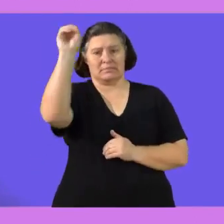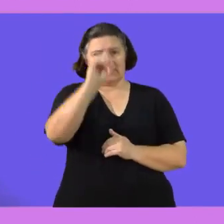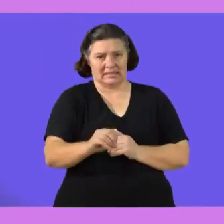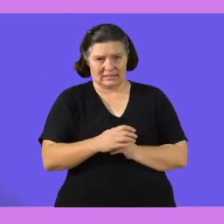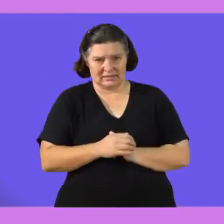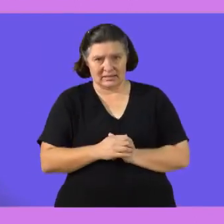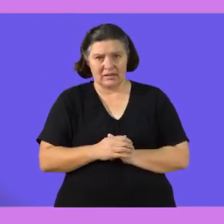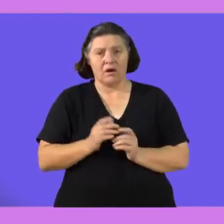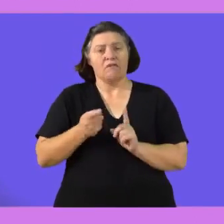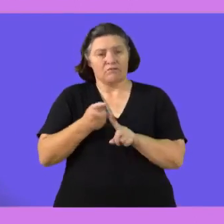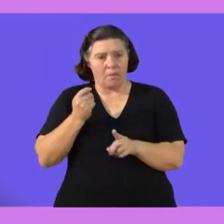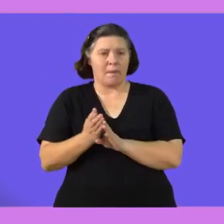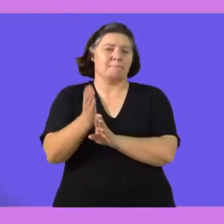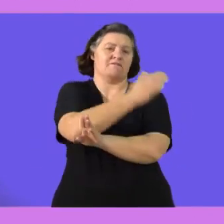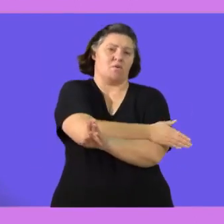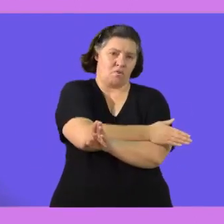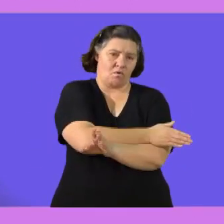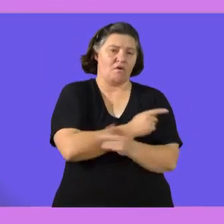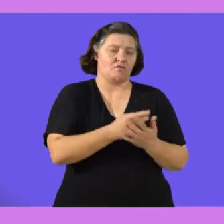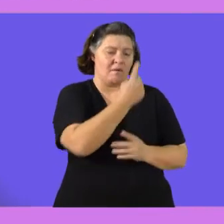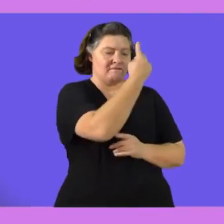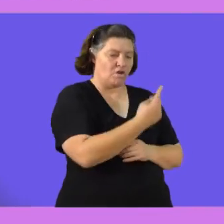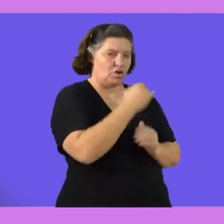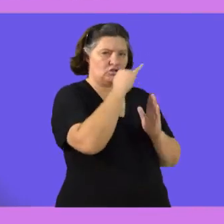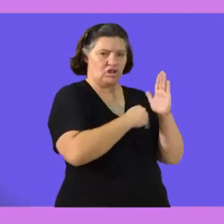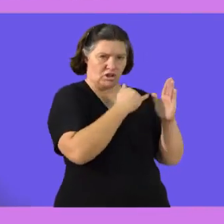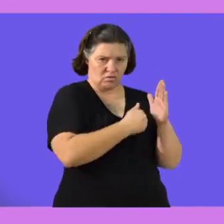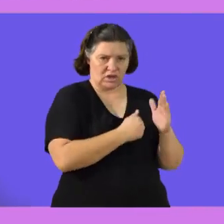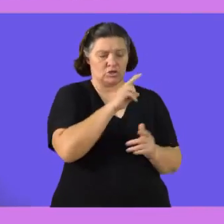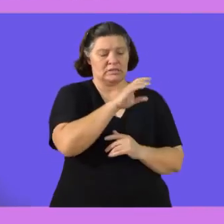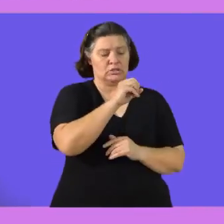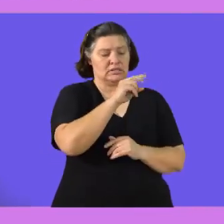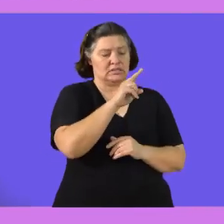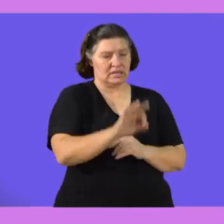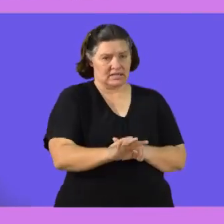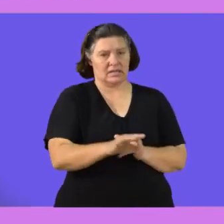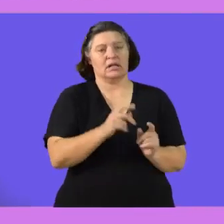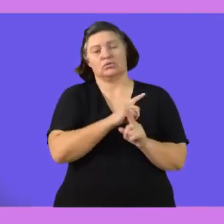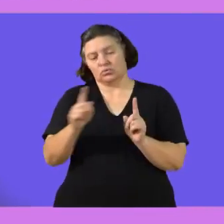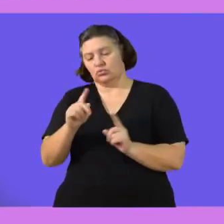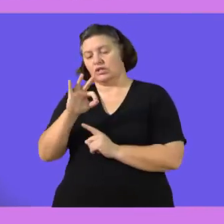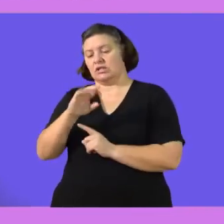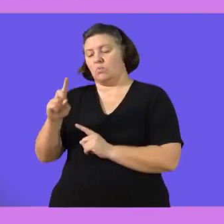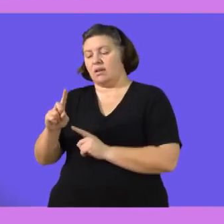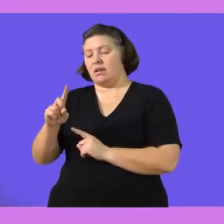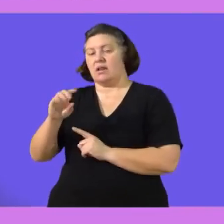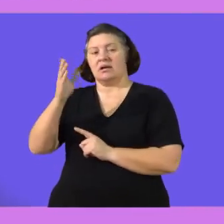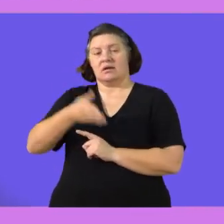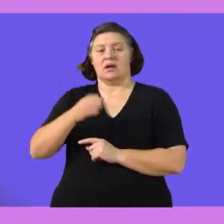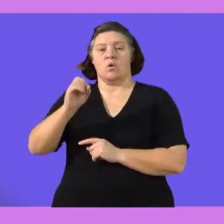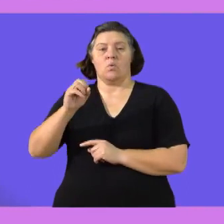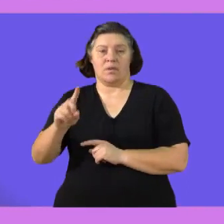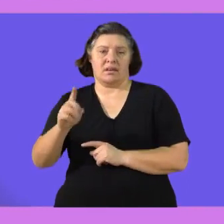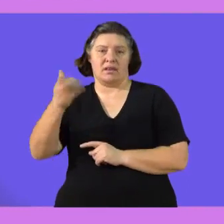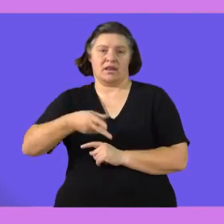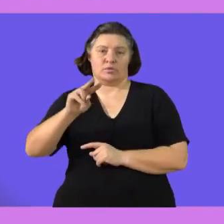by 30 percent from the previous period that is now from the first of the first month 2023 up until the end of the